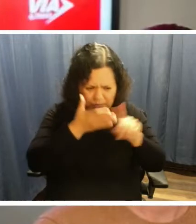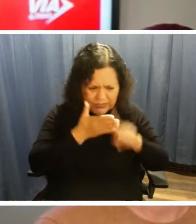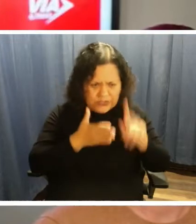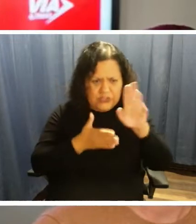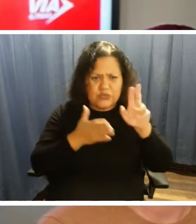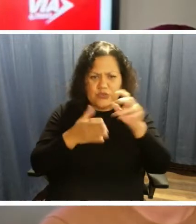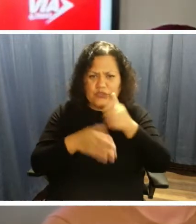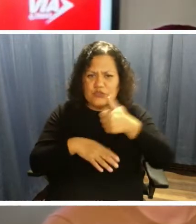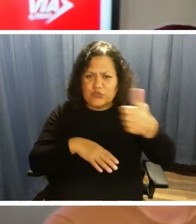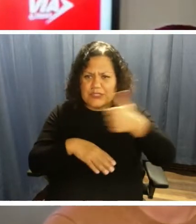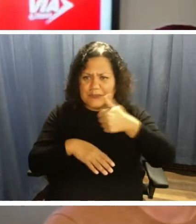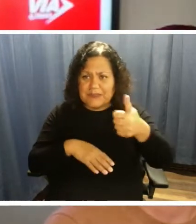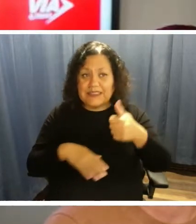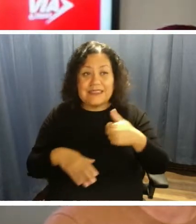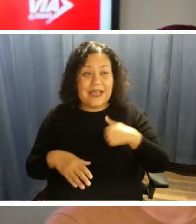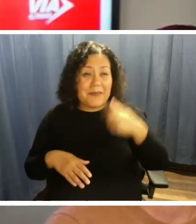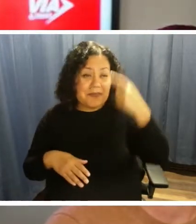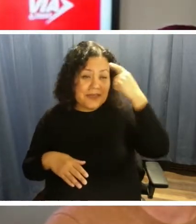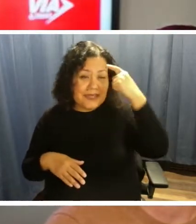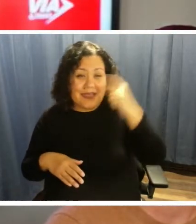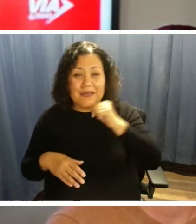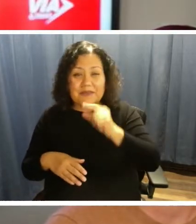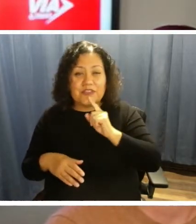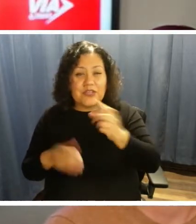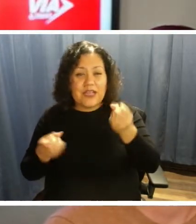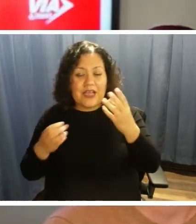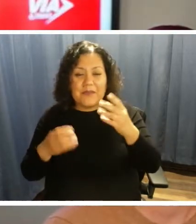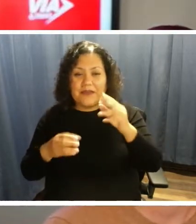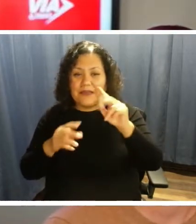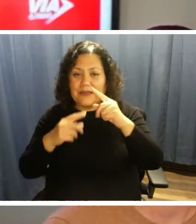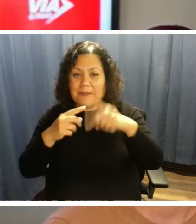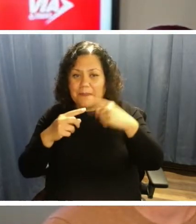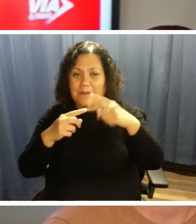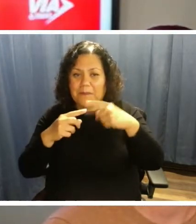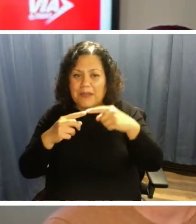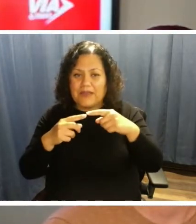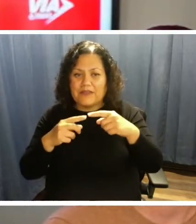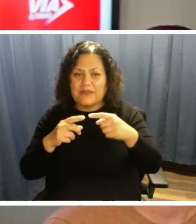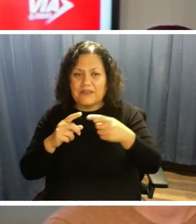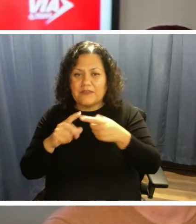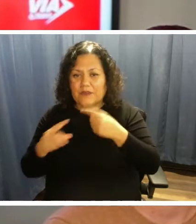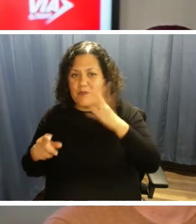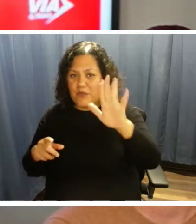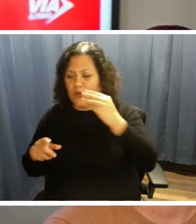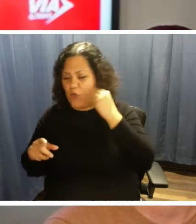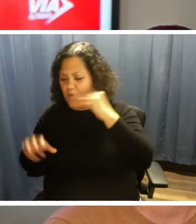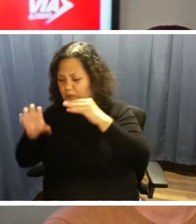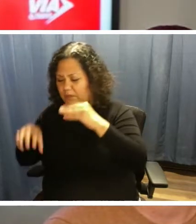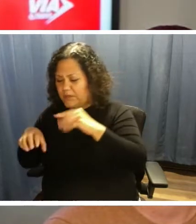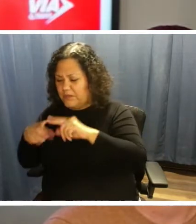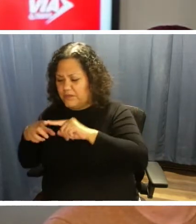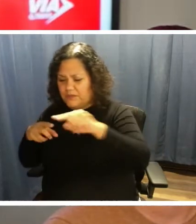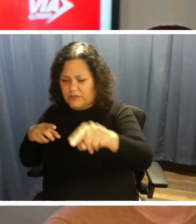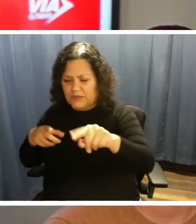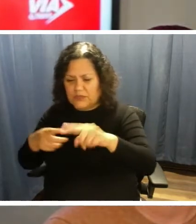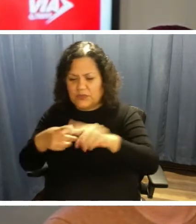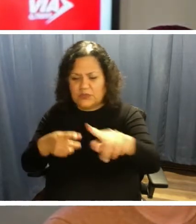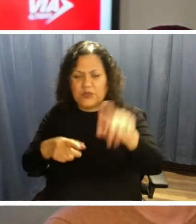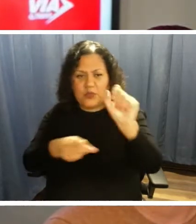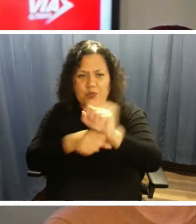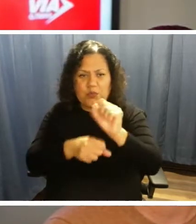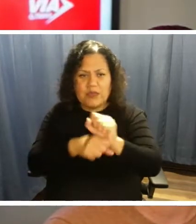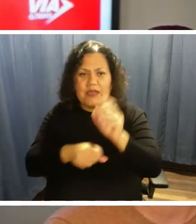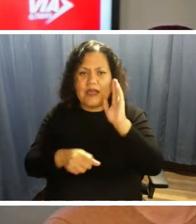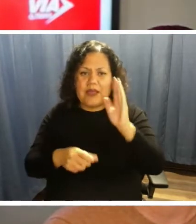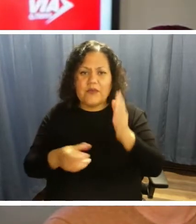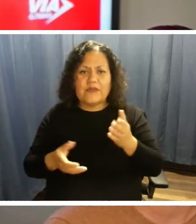thinking, I'm not sure how many miles you travel to go to work from your home, but I do know, I was going to bring that up too, that